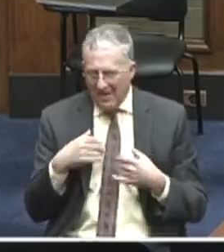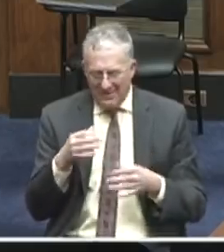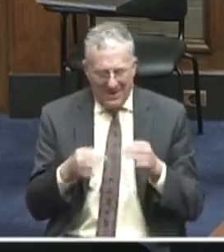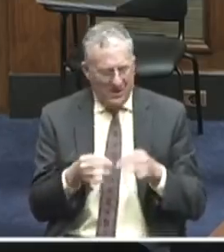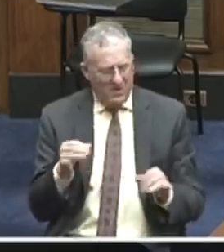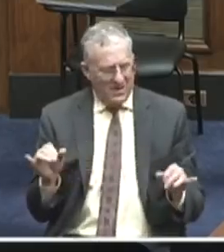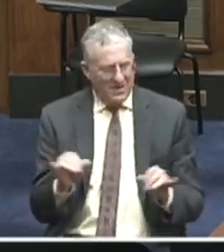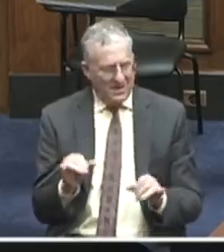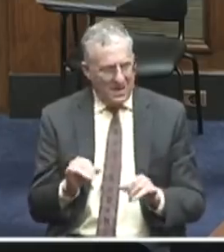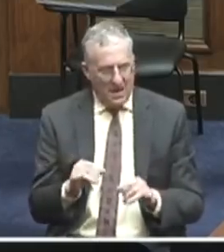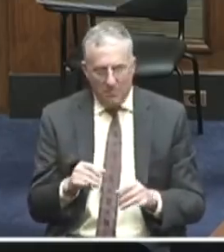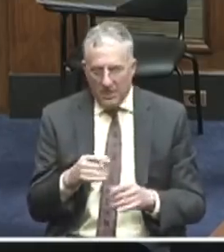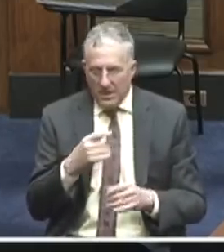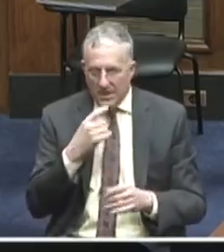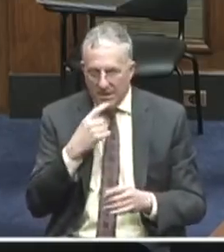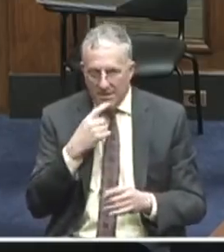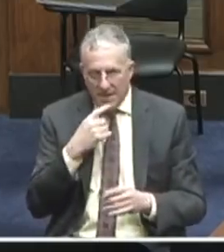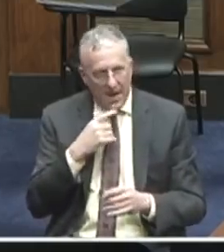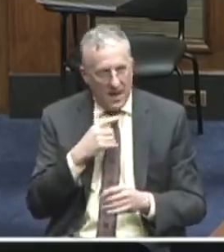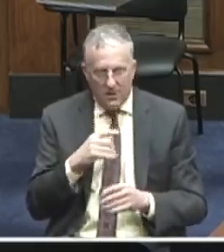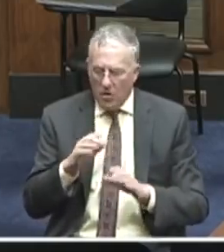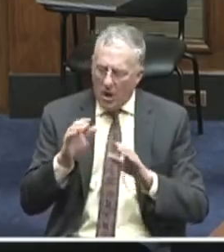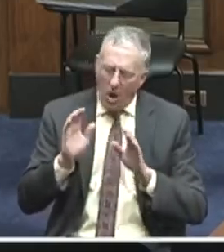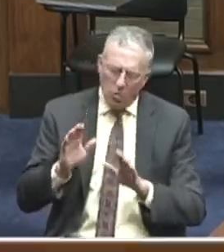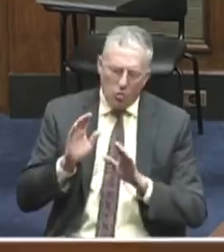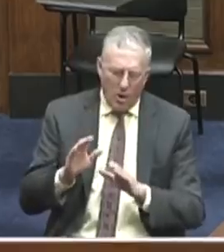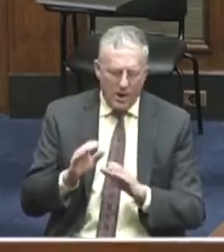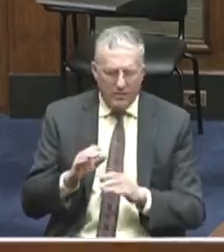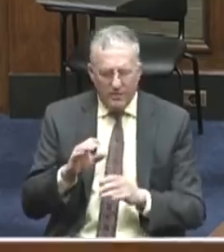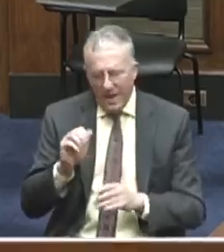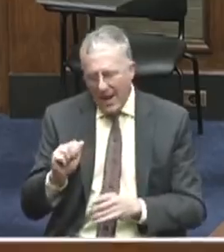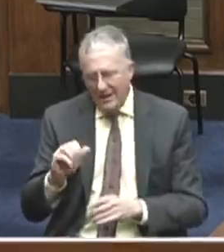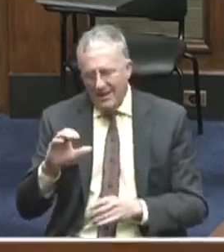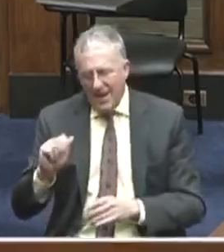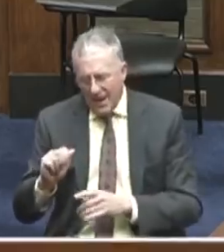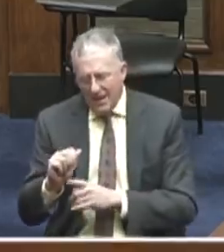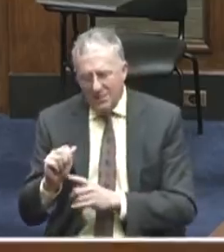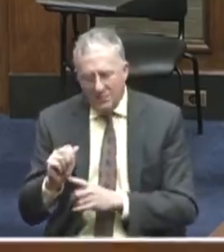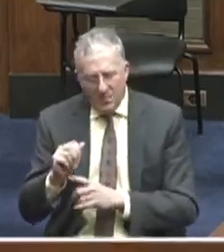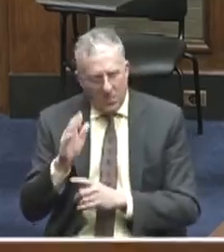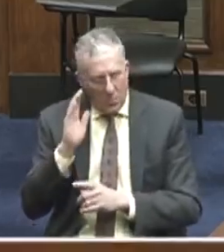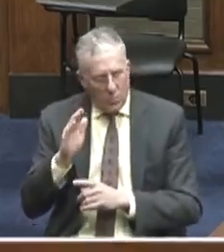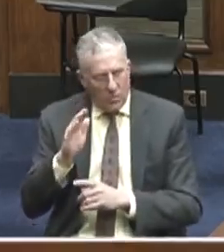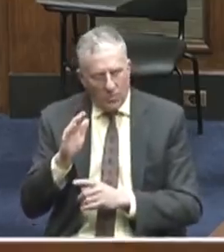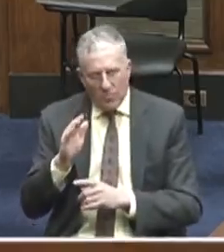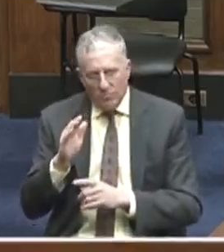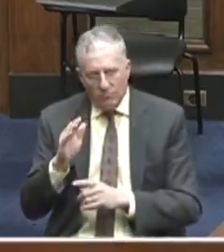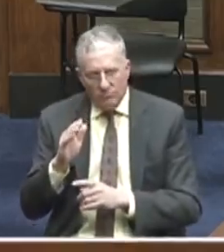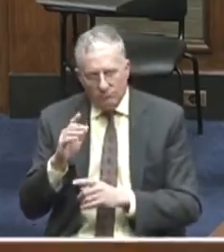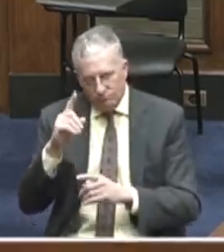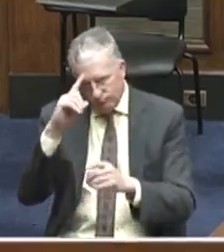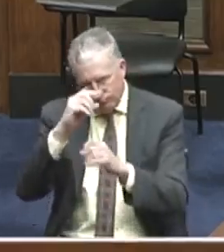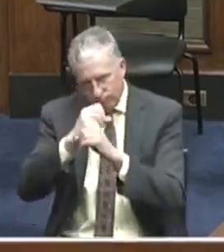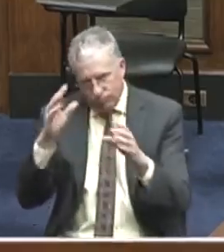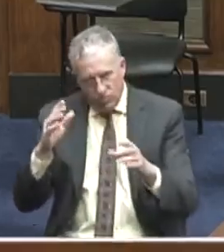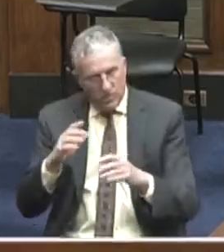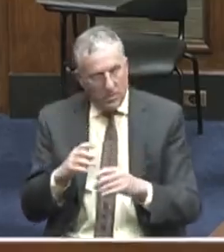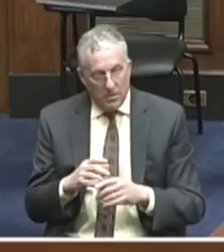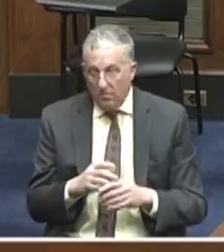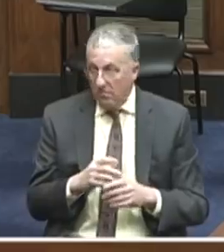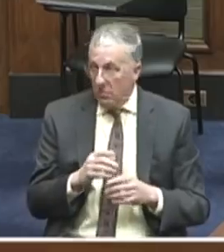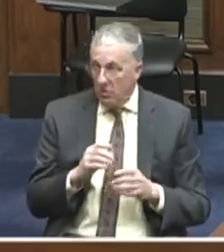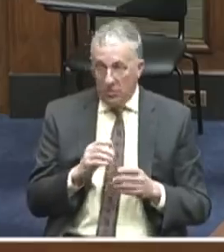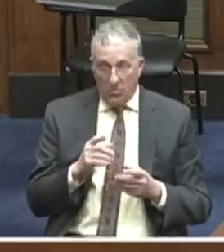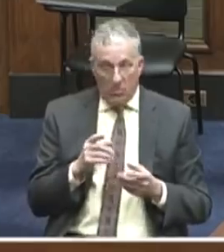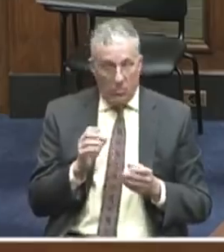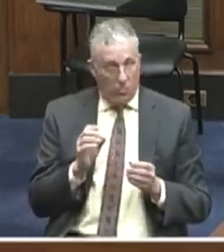how great the Affordable Care Act would be. And yet you notice, no one Democrat that I see